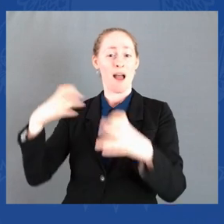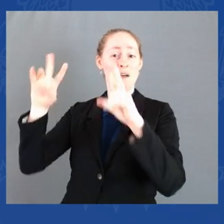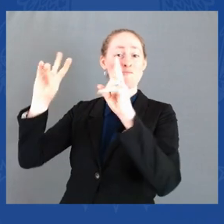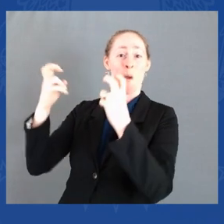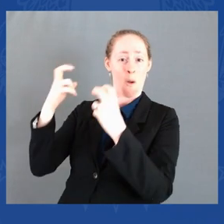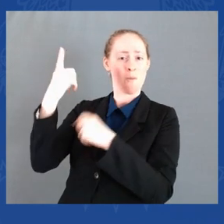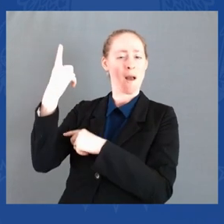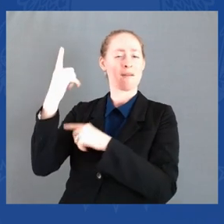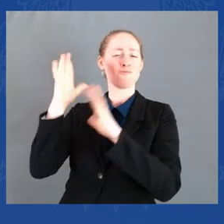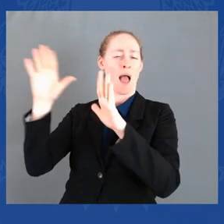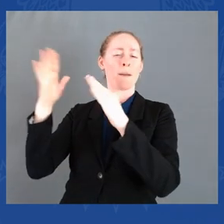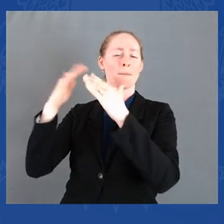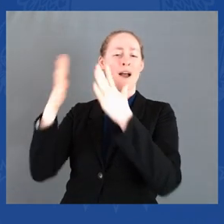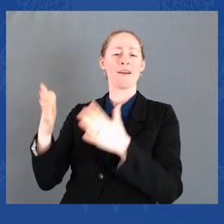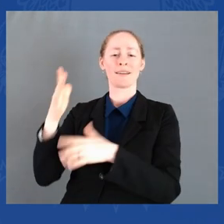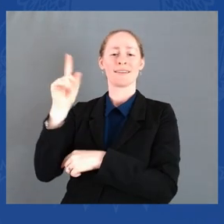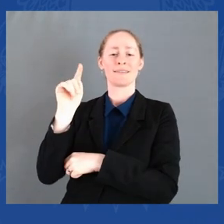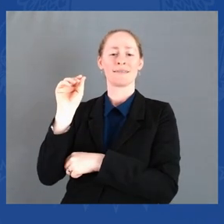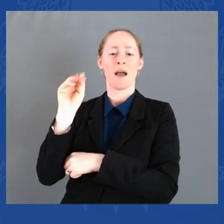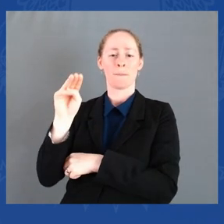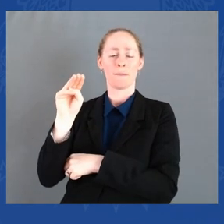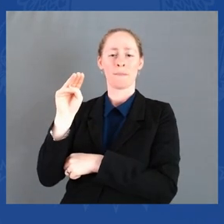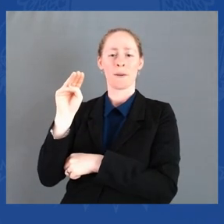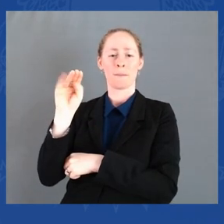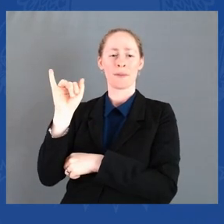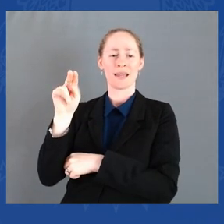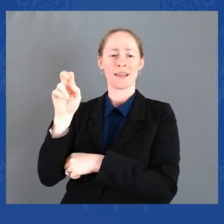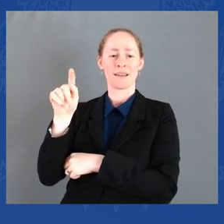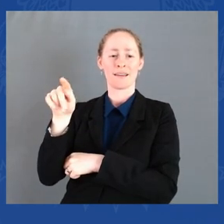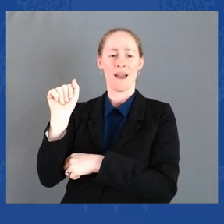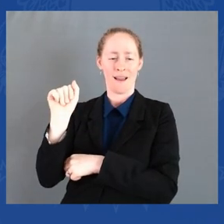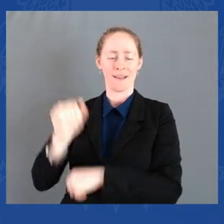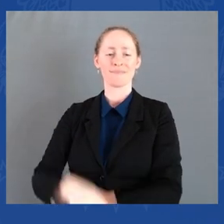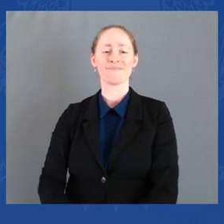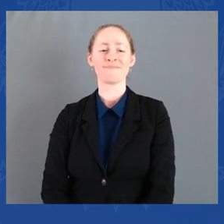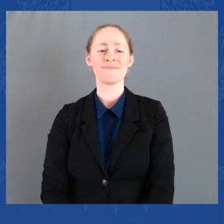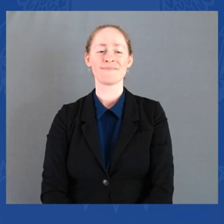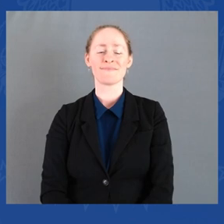Normanetta, I quote, if we will act together,